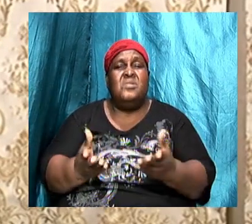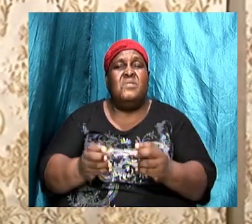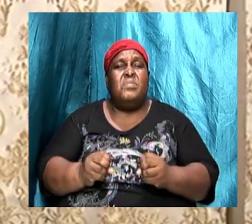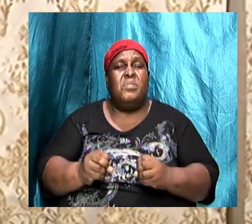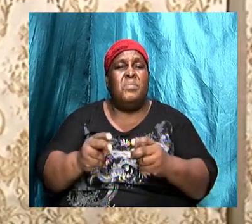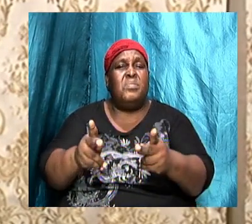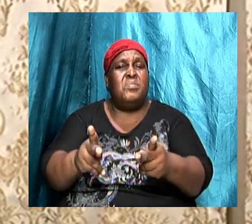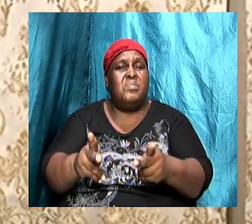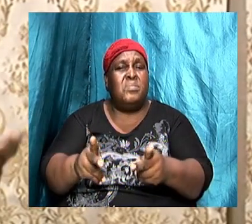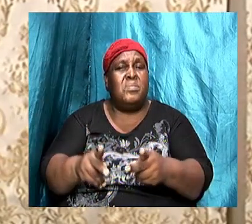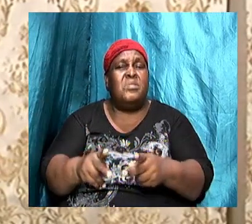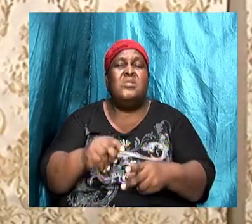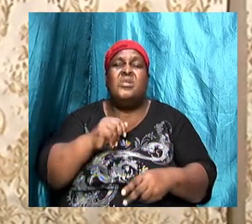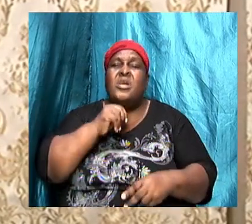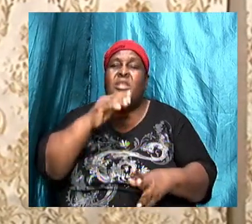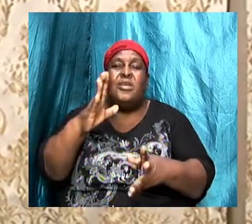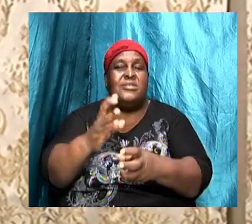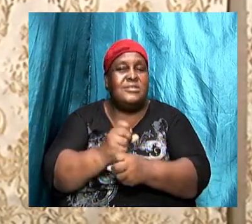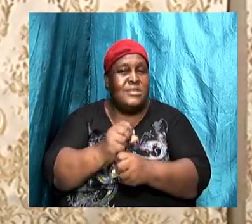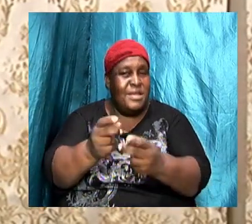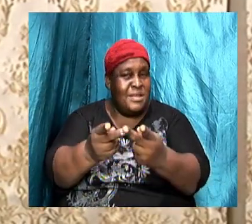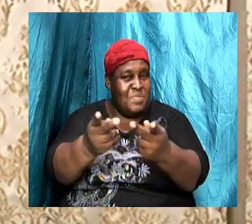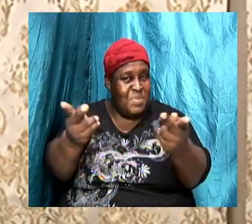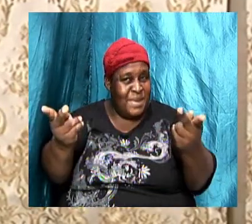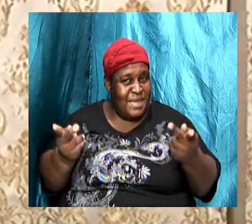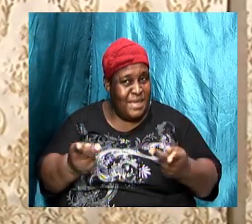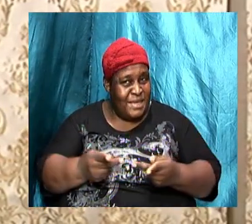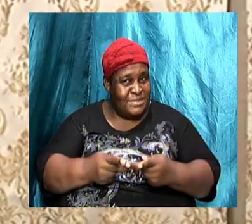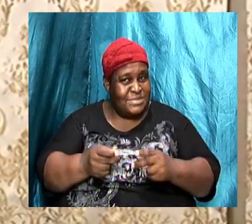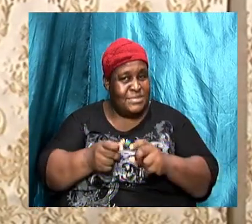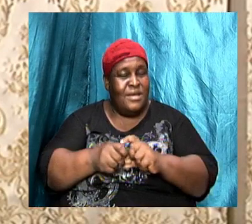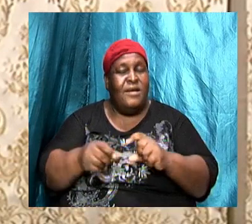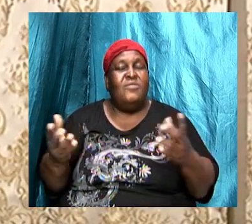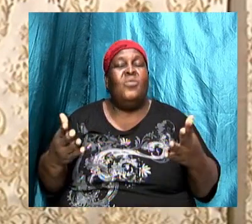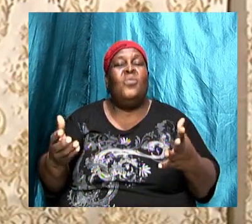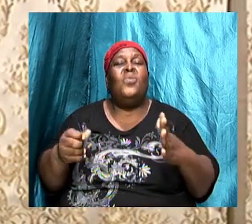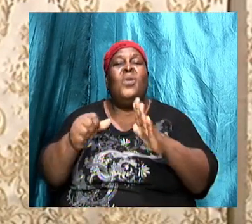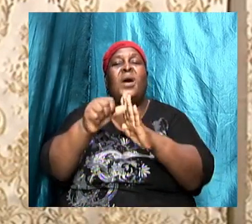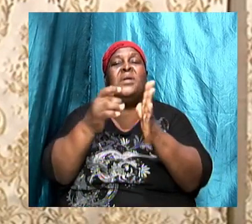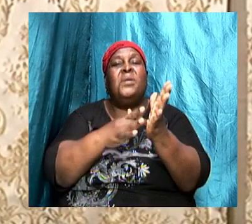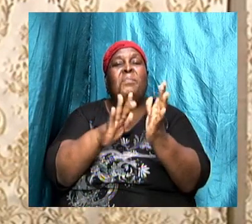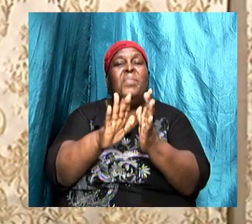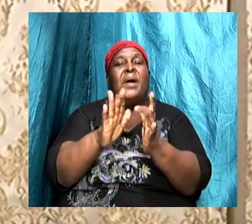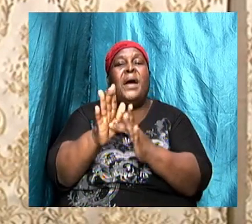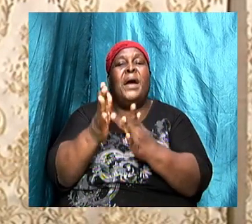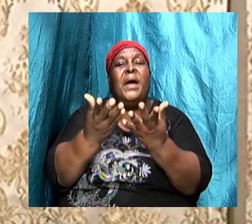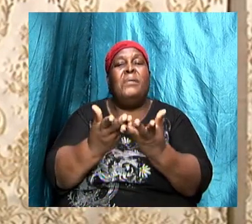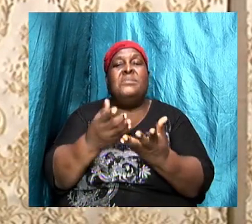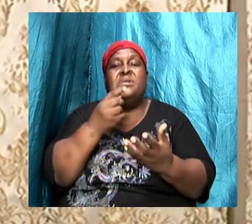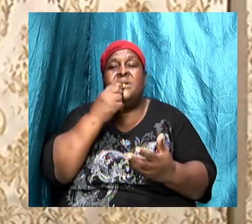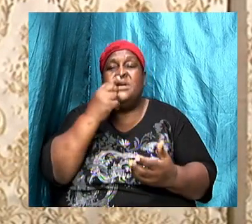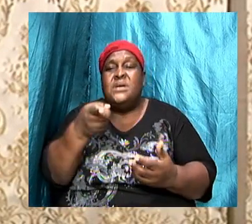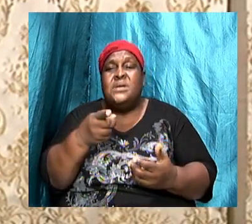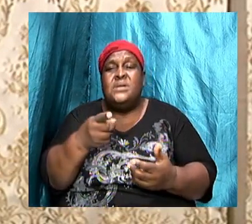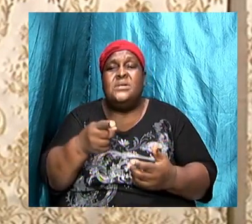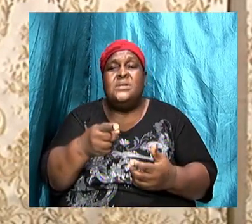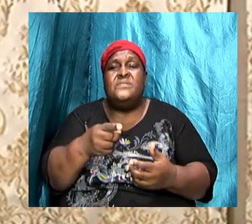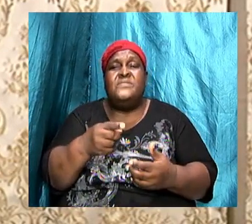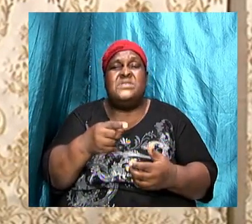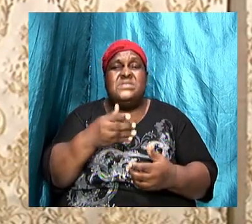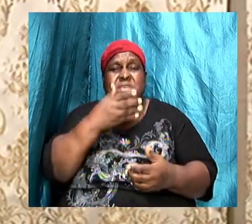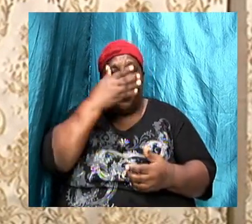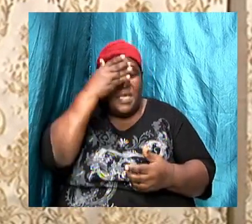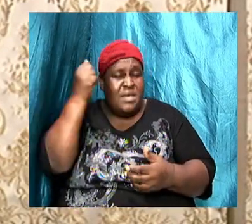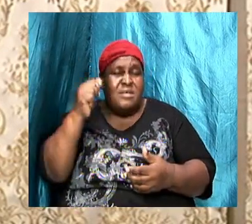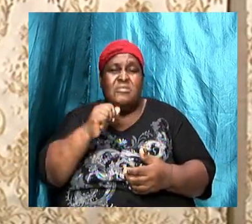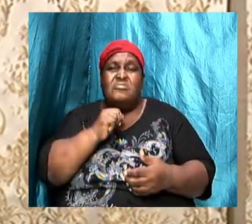then it cannot take the place of what the scripture tells us to forsake, not the assembling of ourselves together. And for